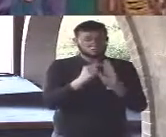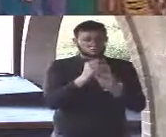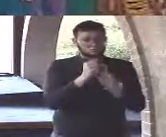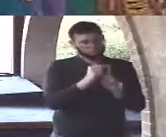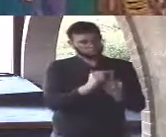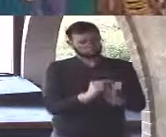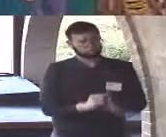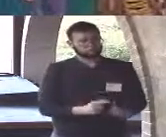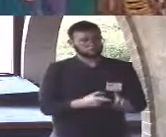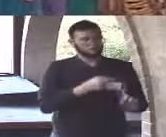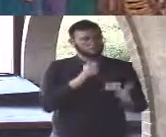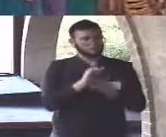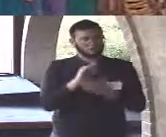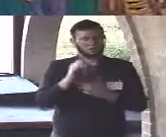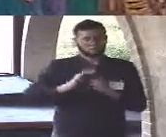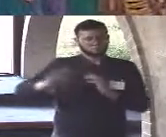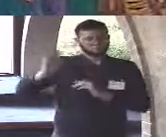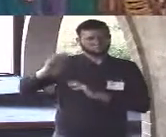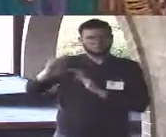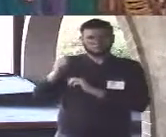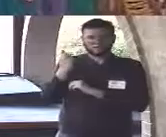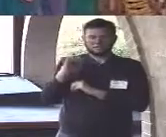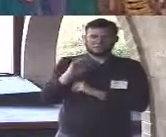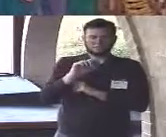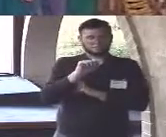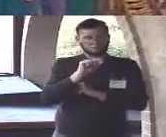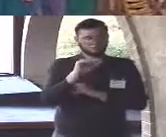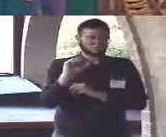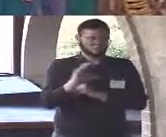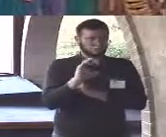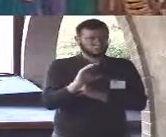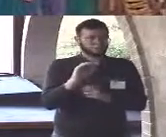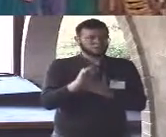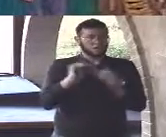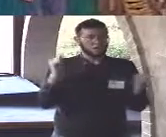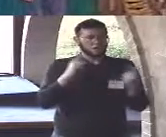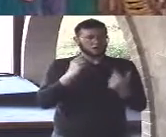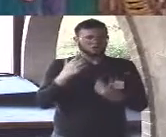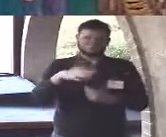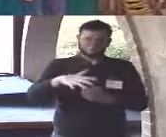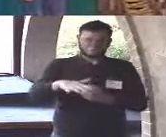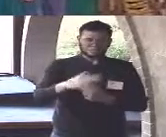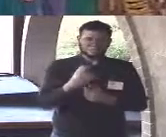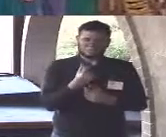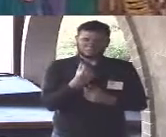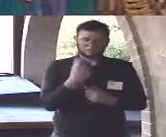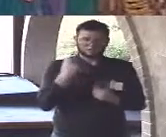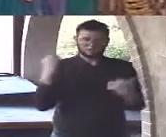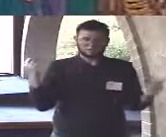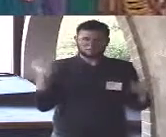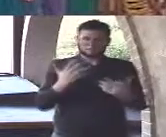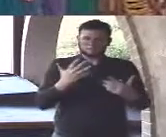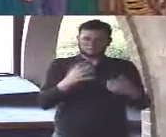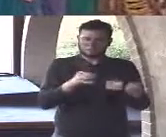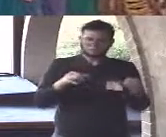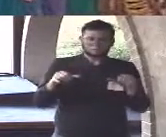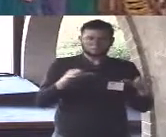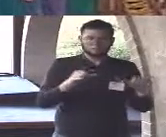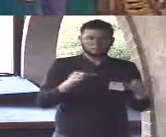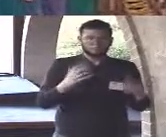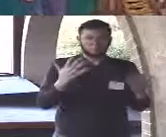early existentialist philosophers from the 19th and 20th centuries they all kind of have the same fear they are scared that this